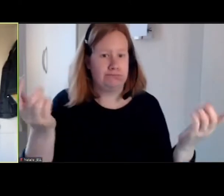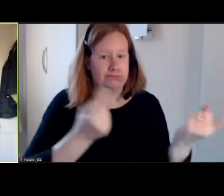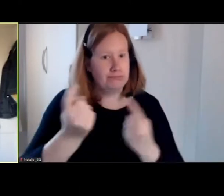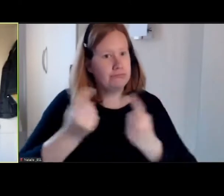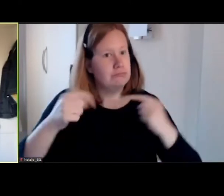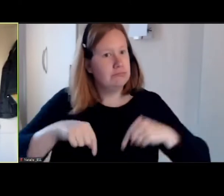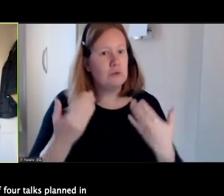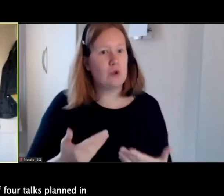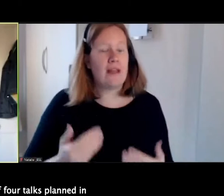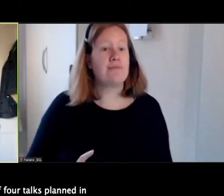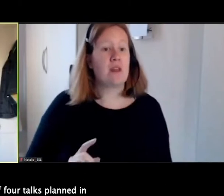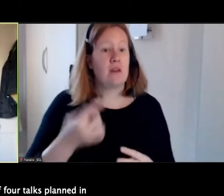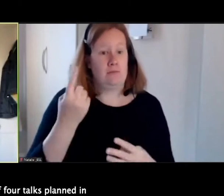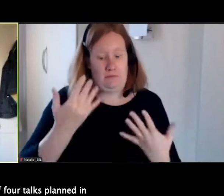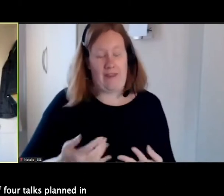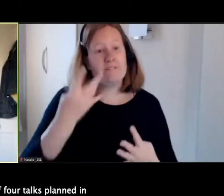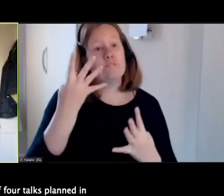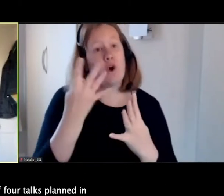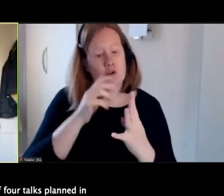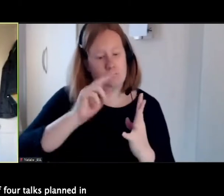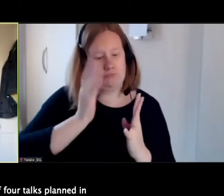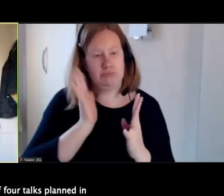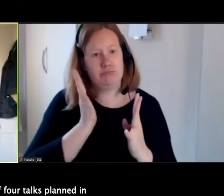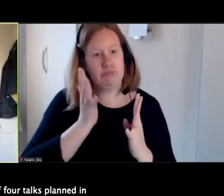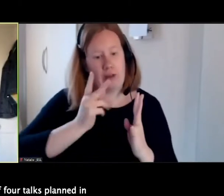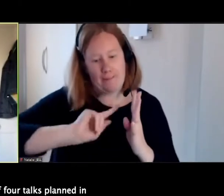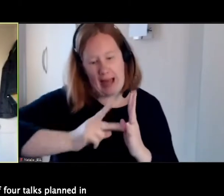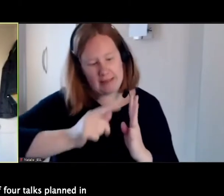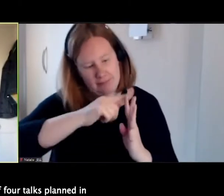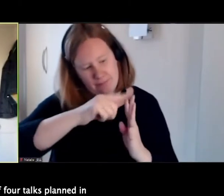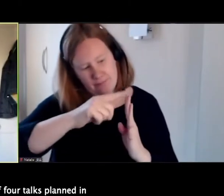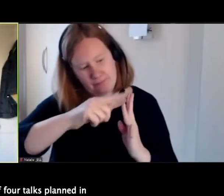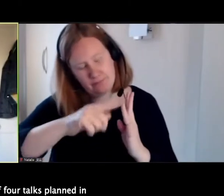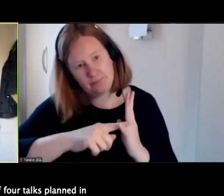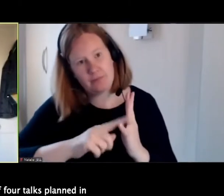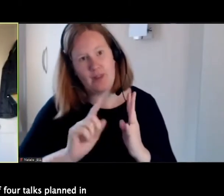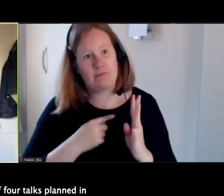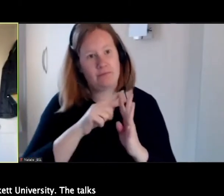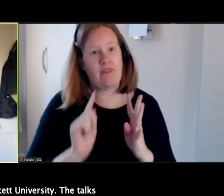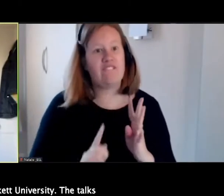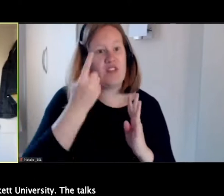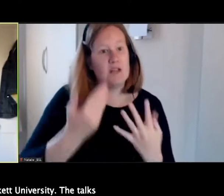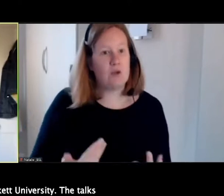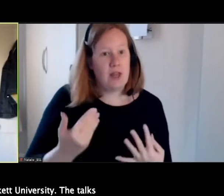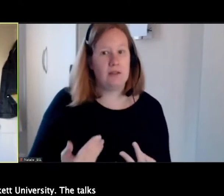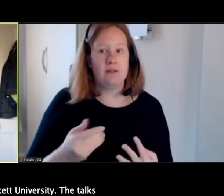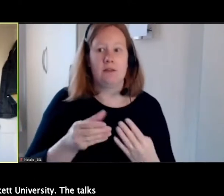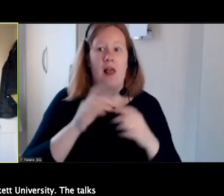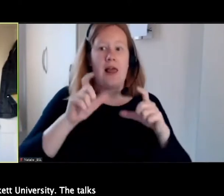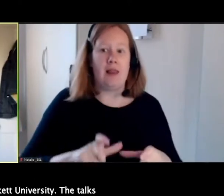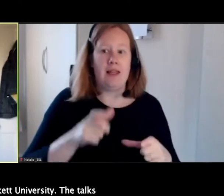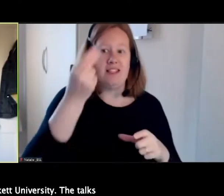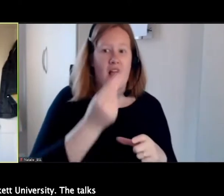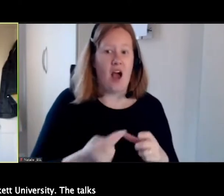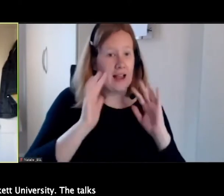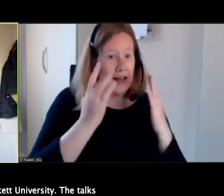this our first in a series of four talks planned in collaboration with Leeds Art Gallery and Leeds Beckett University.